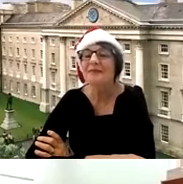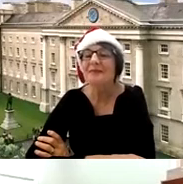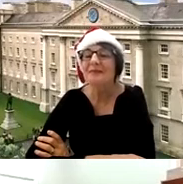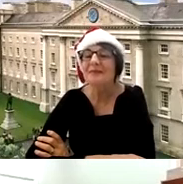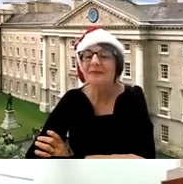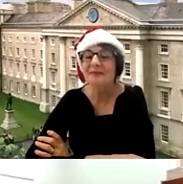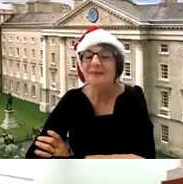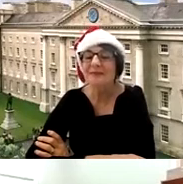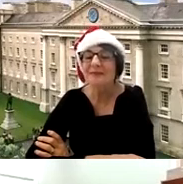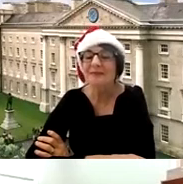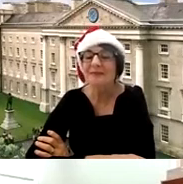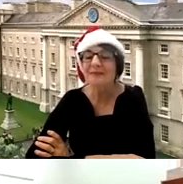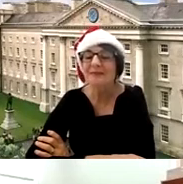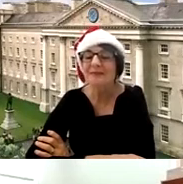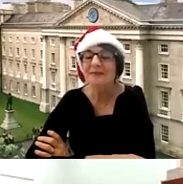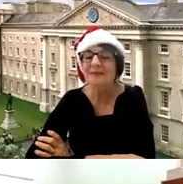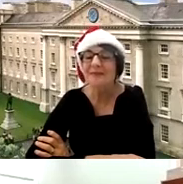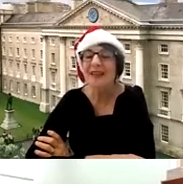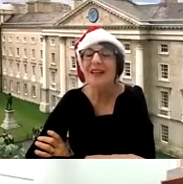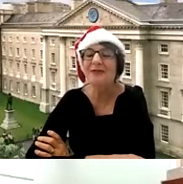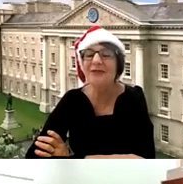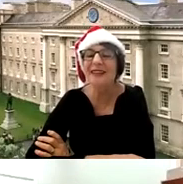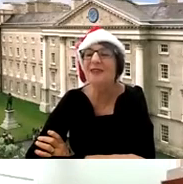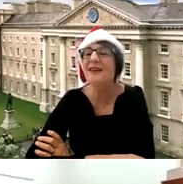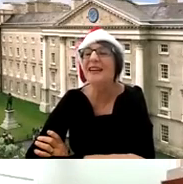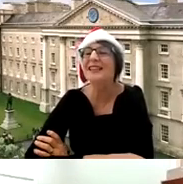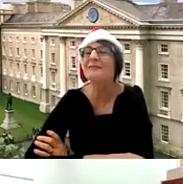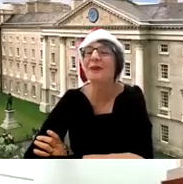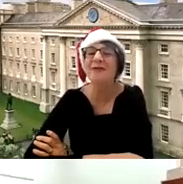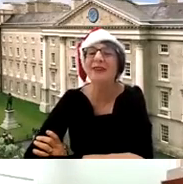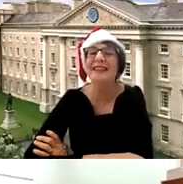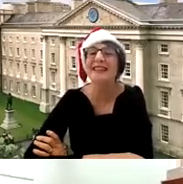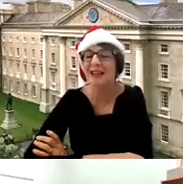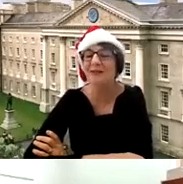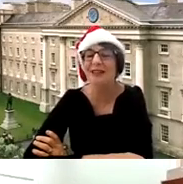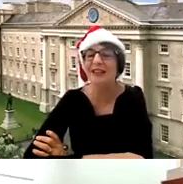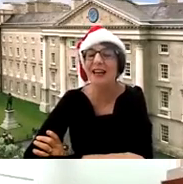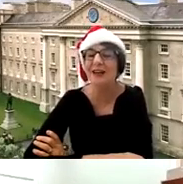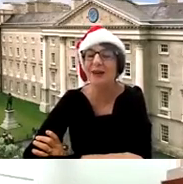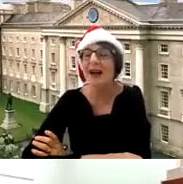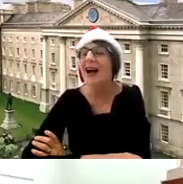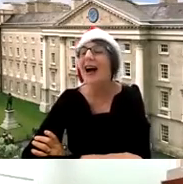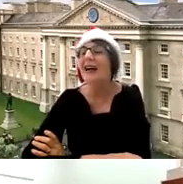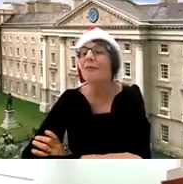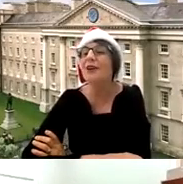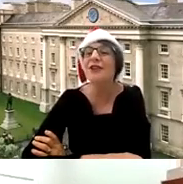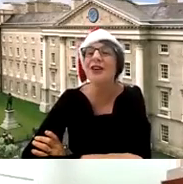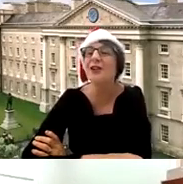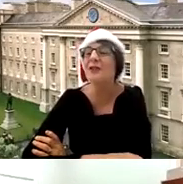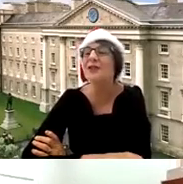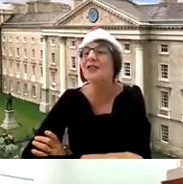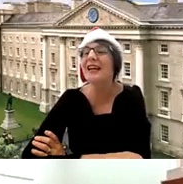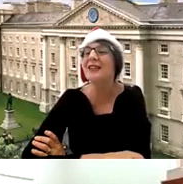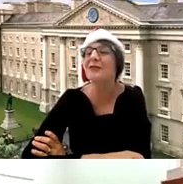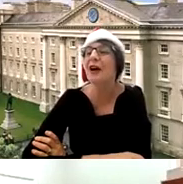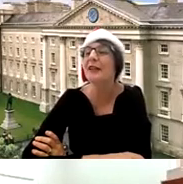all together and look forward lovely great perfect that's lovely thank you and brendan do you